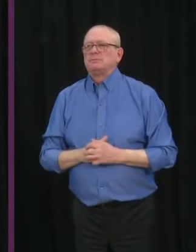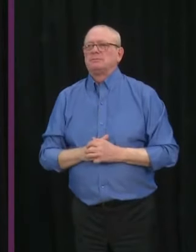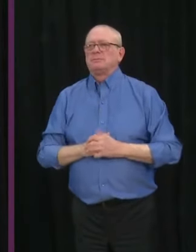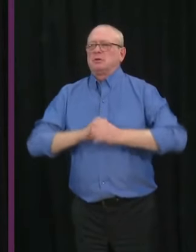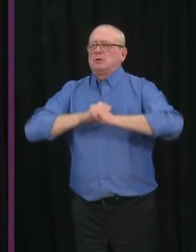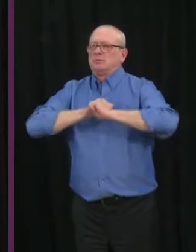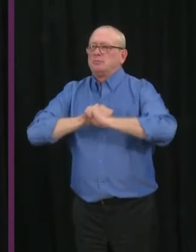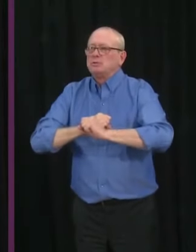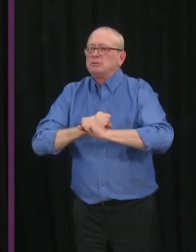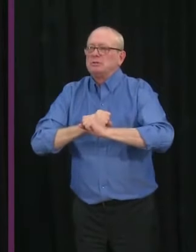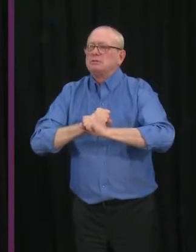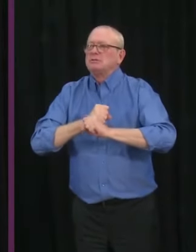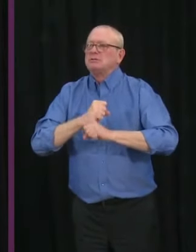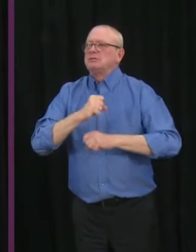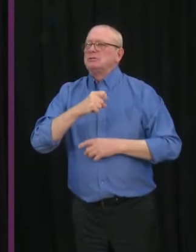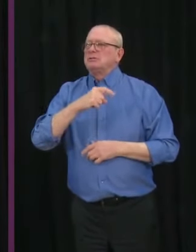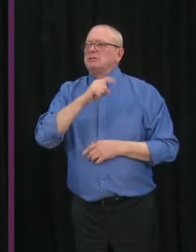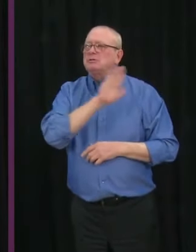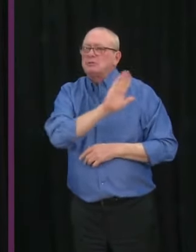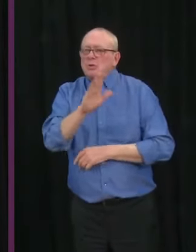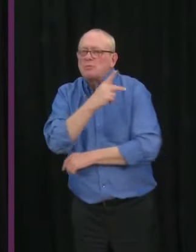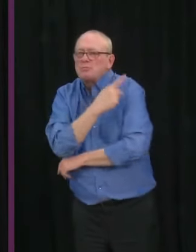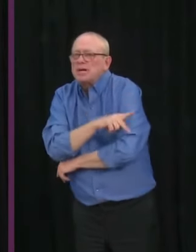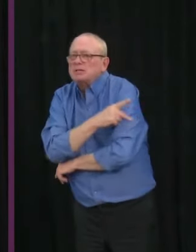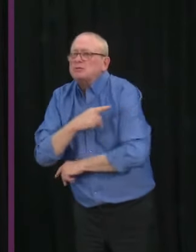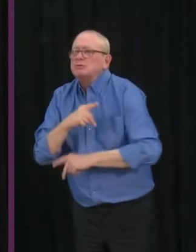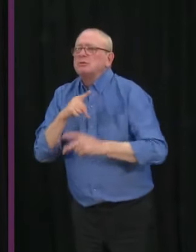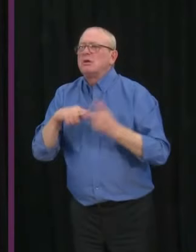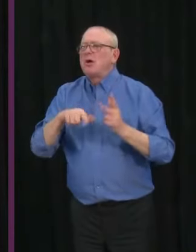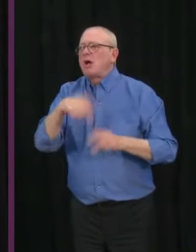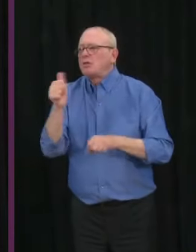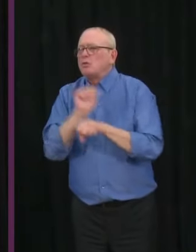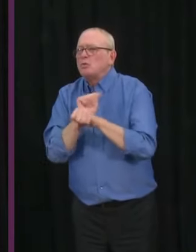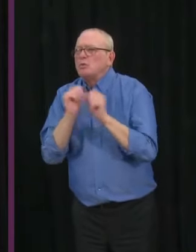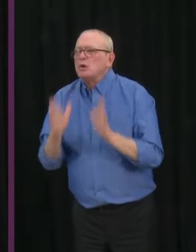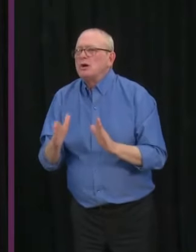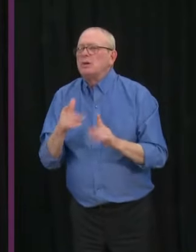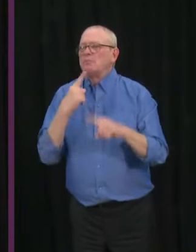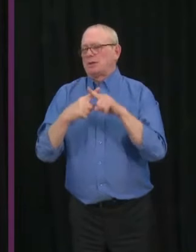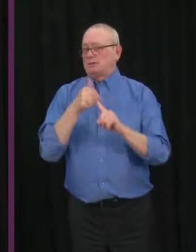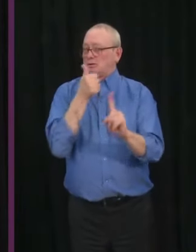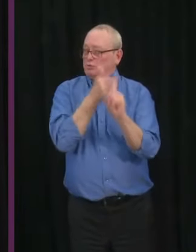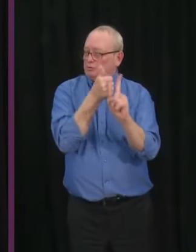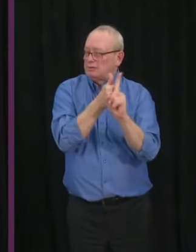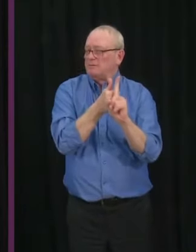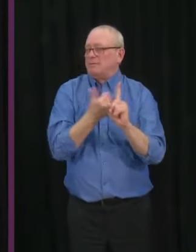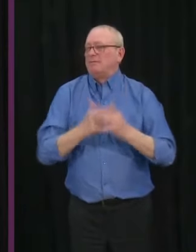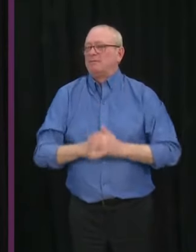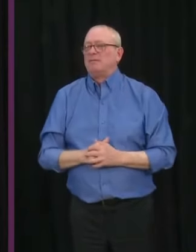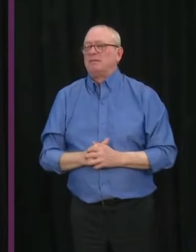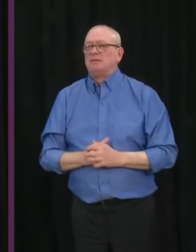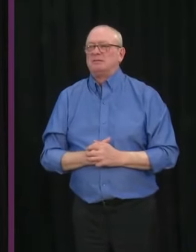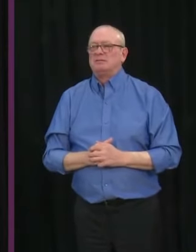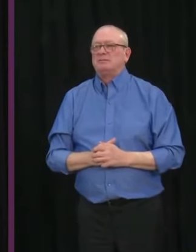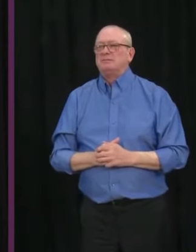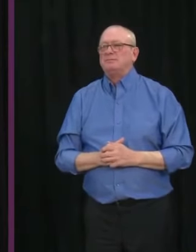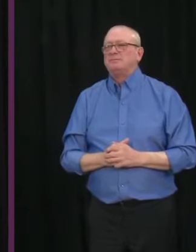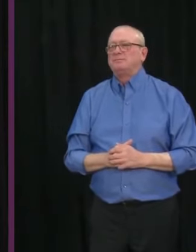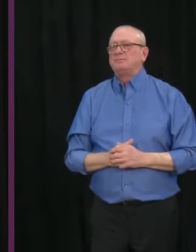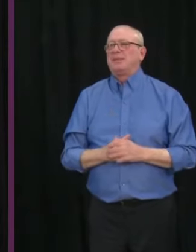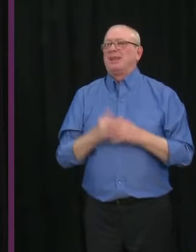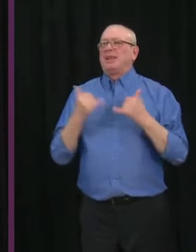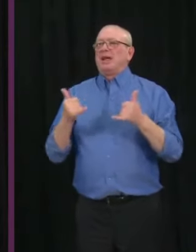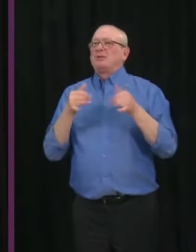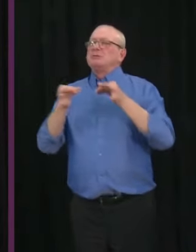your colleagues, and yourselves. Today, I also want to update you on a change in reporting terminology for